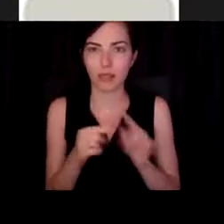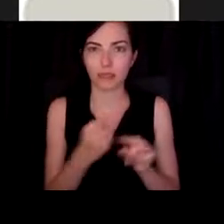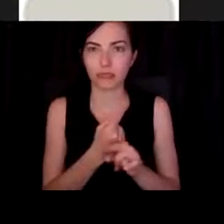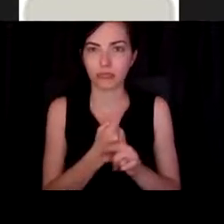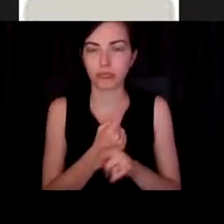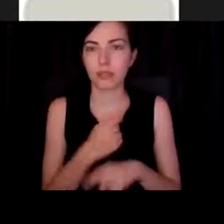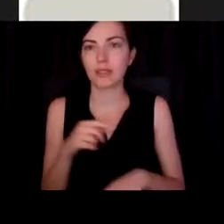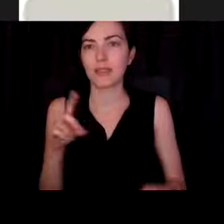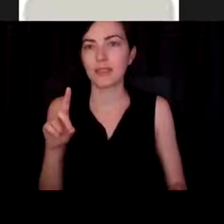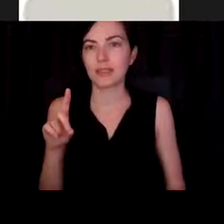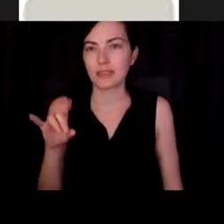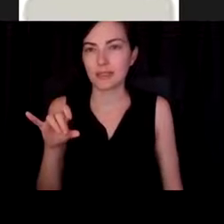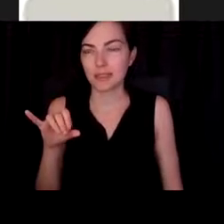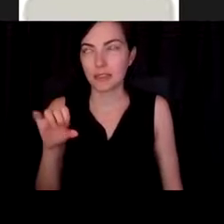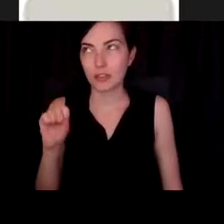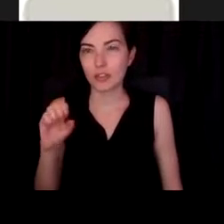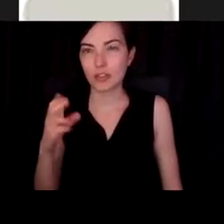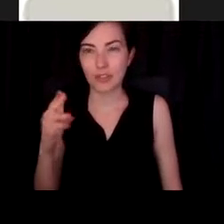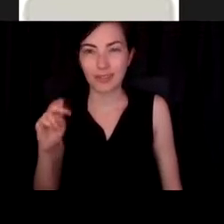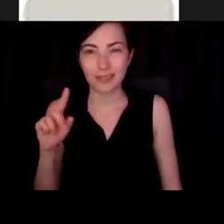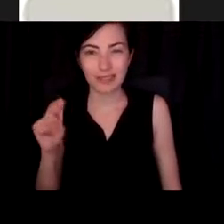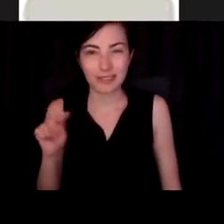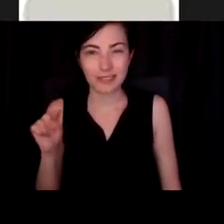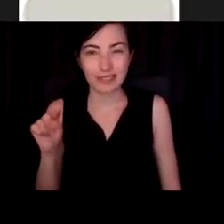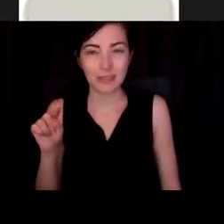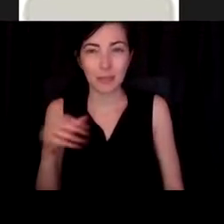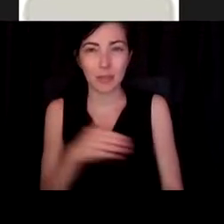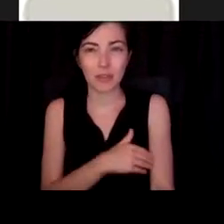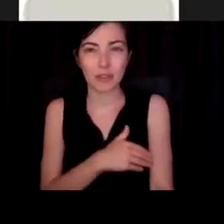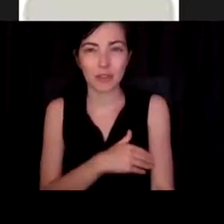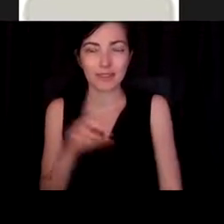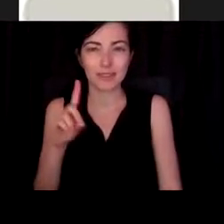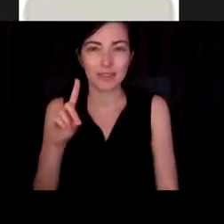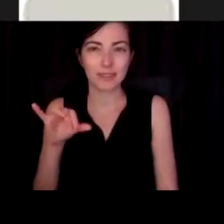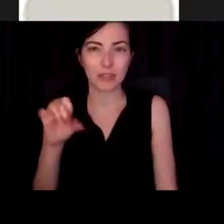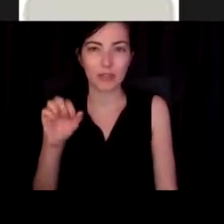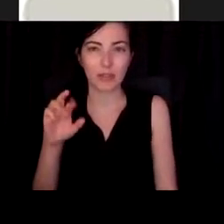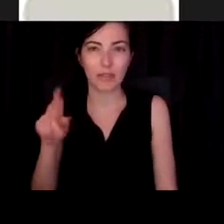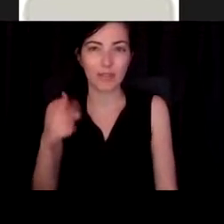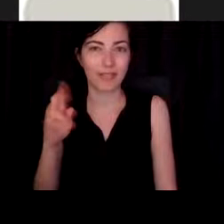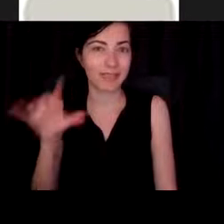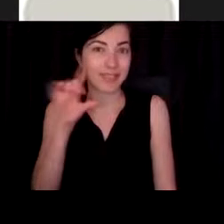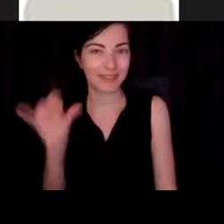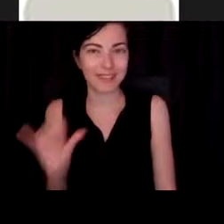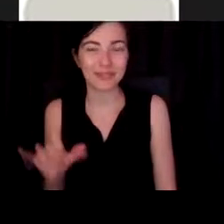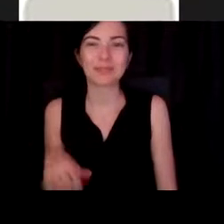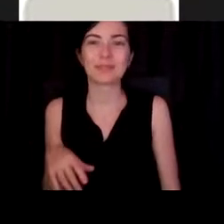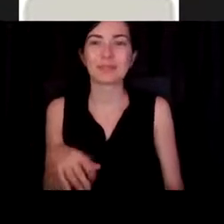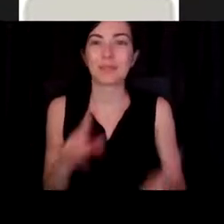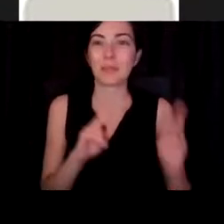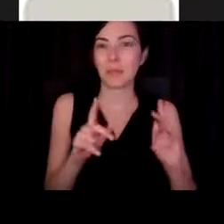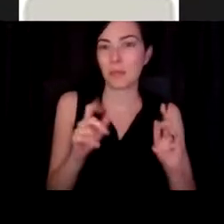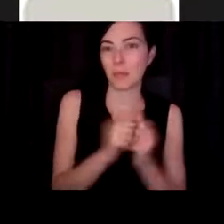Duchenne's muscular dystrophy will cause, will predispose. People with, uh, muscular dystrophy to heart